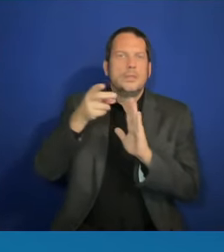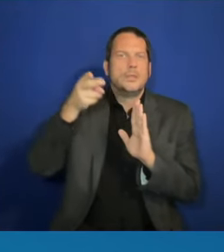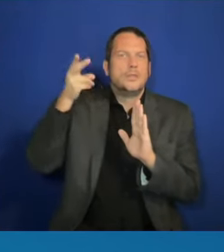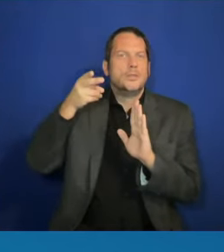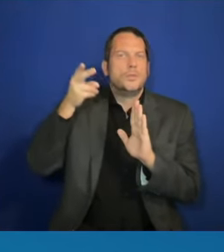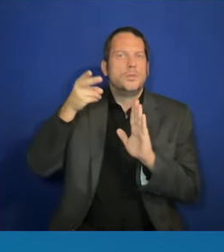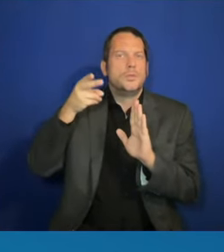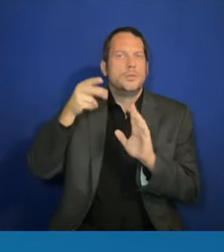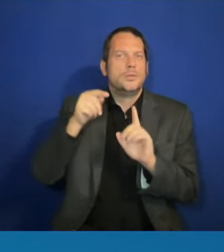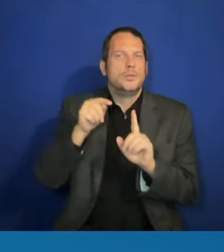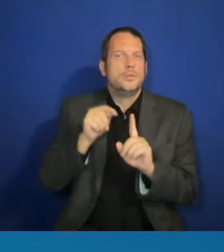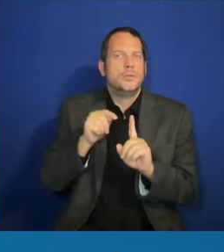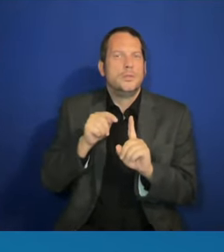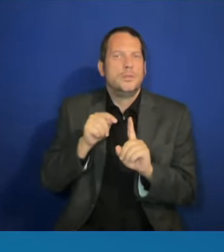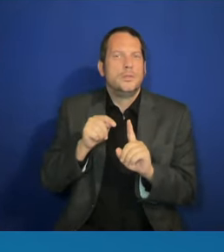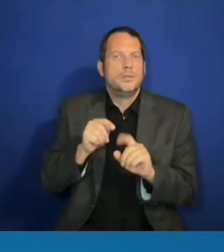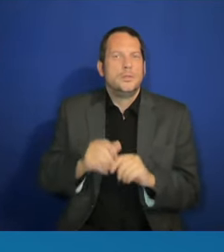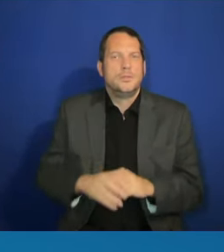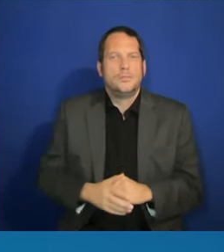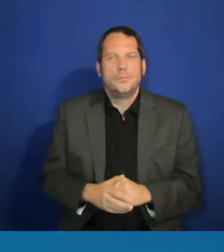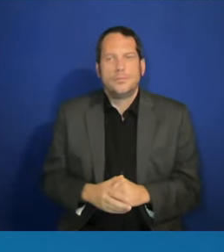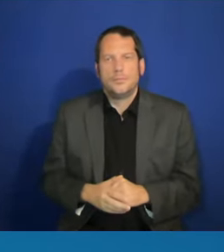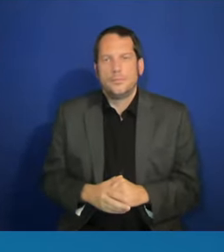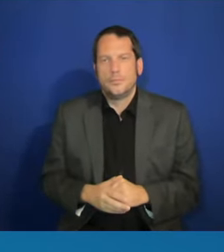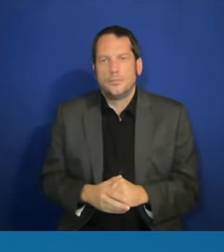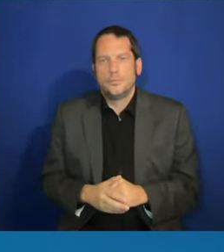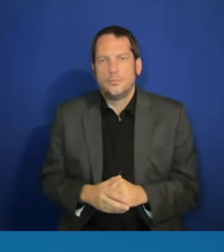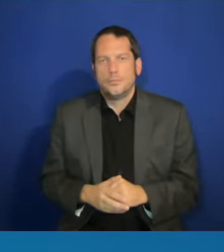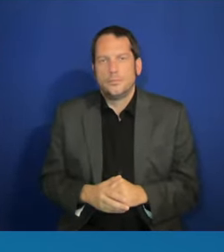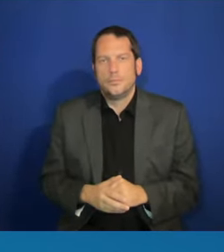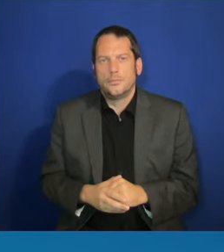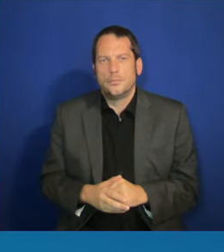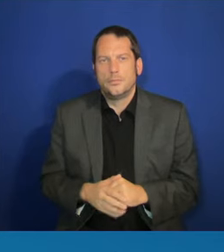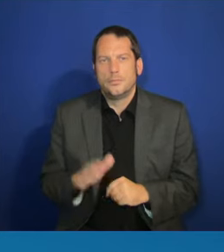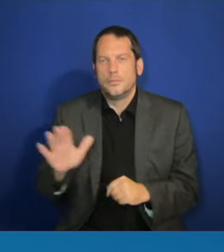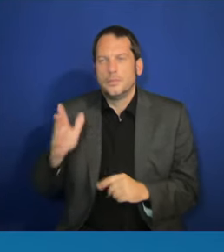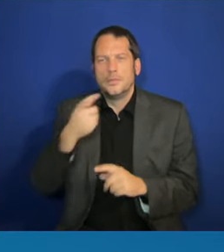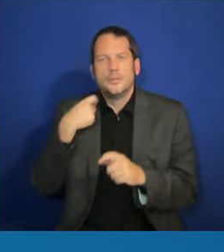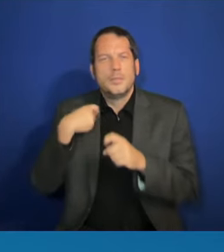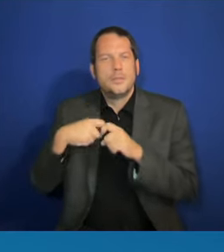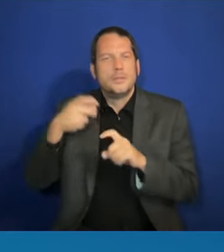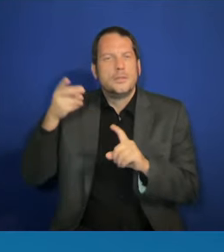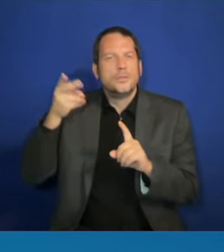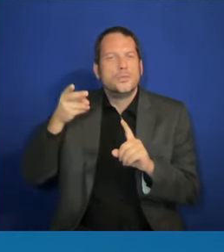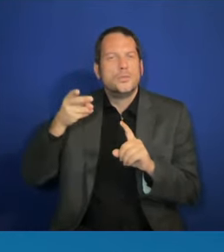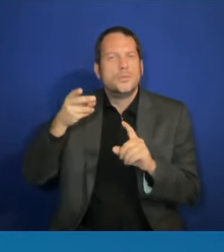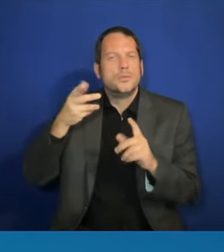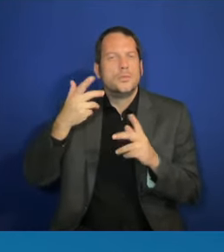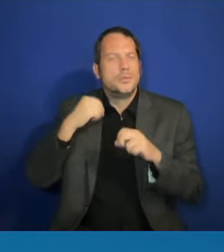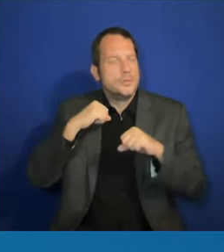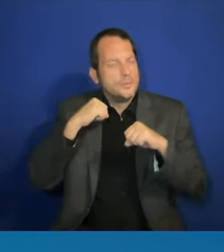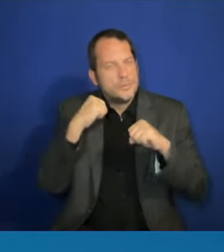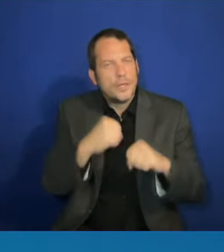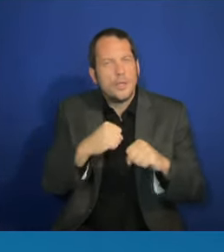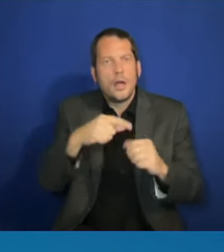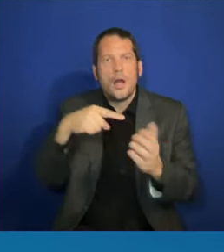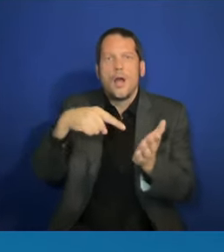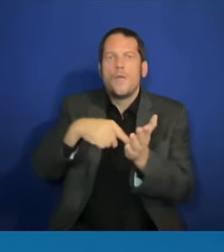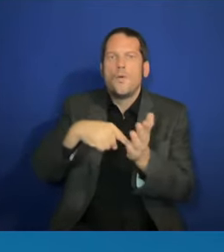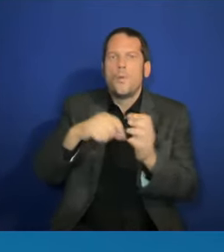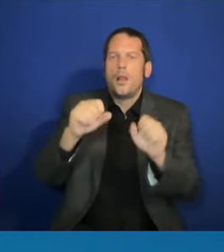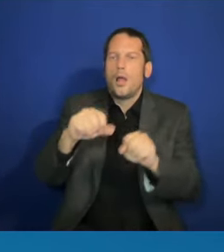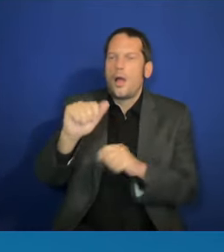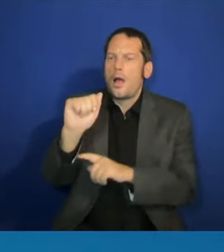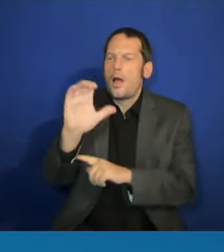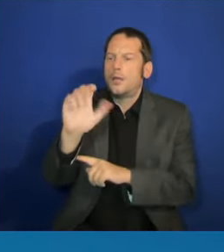Someone who defended it, defended the Affordable Care Act. Right? Obamacare.